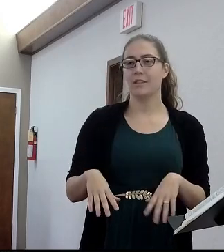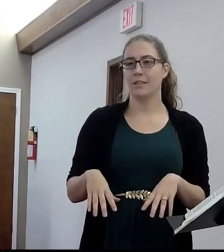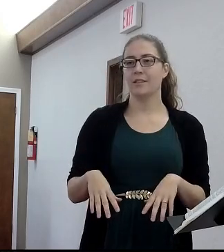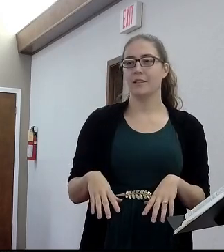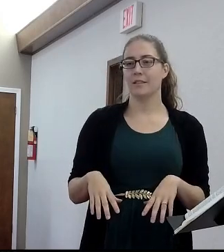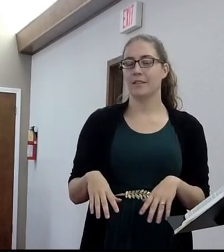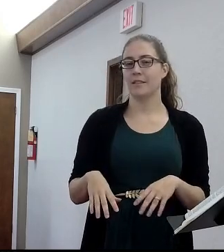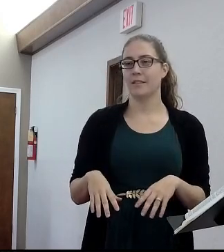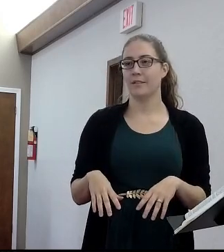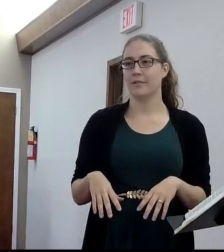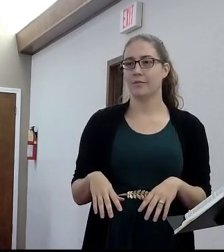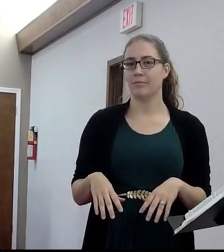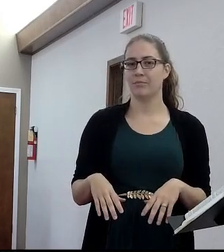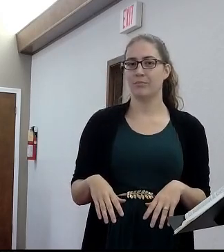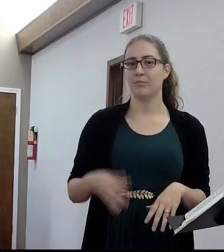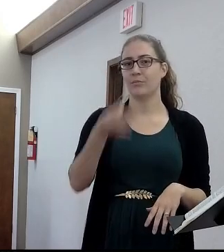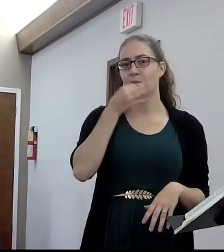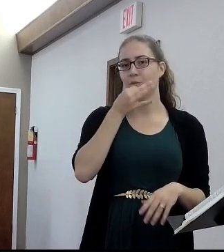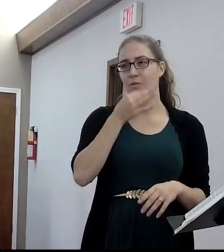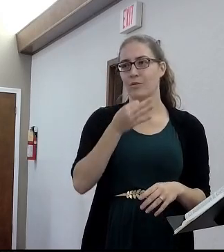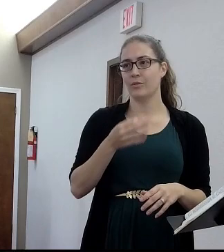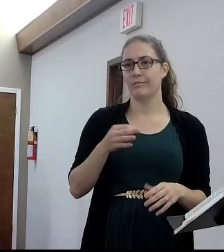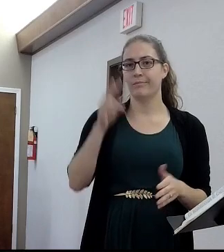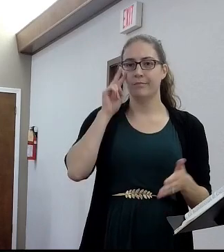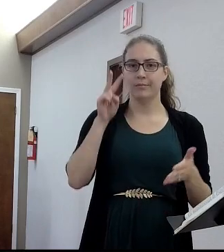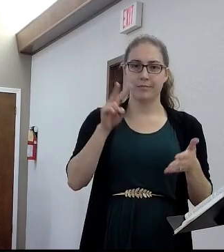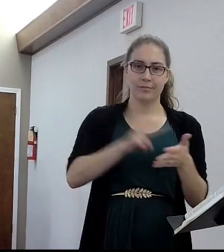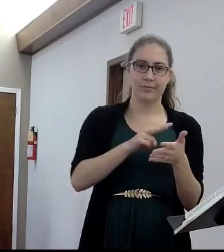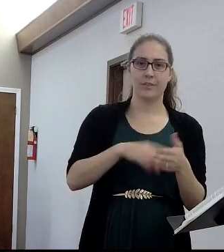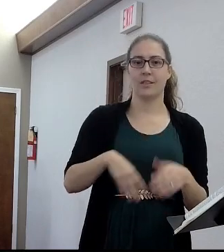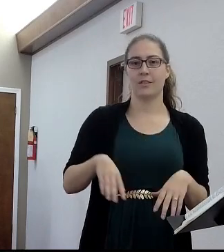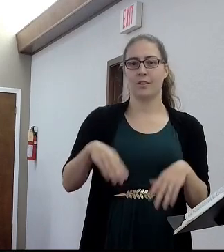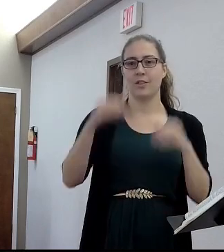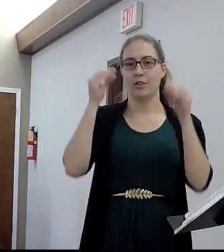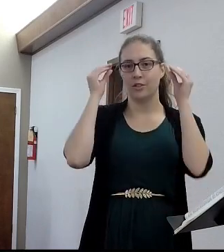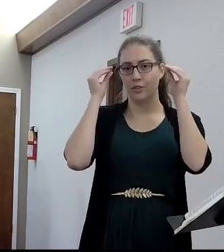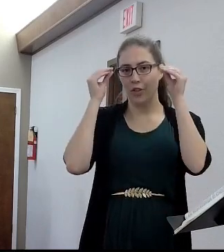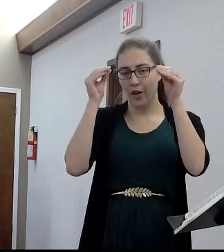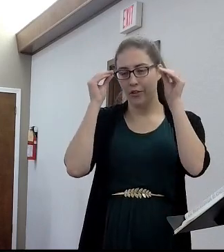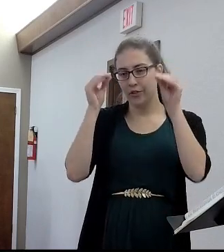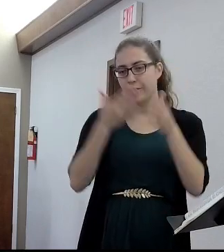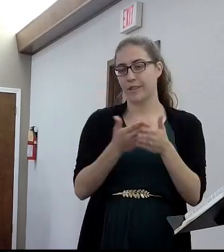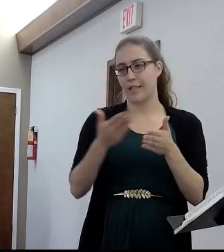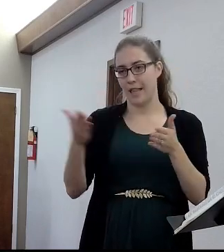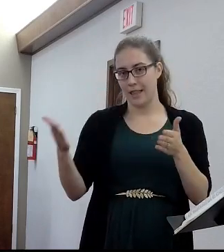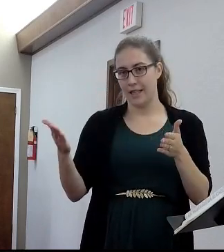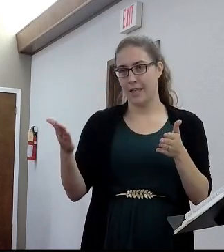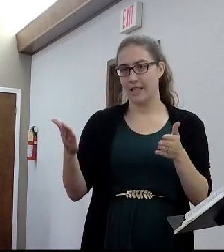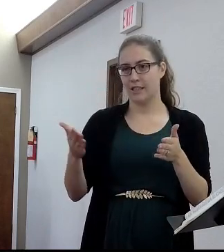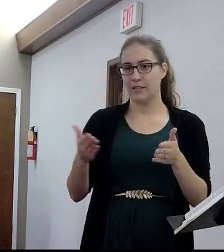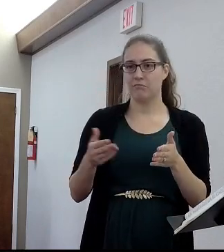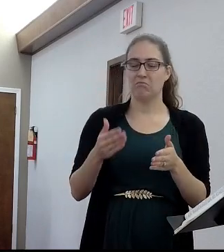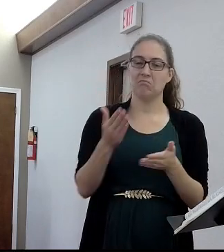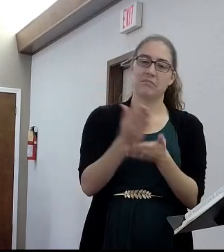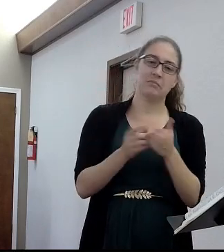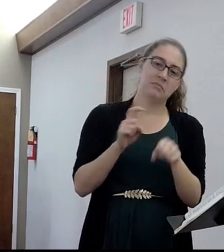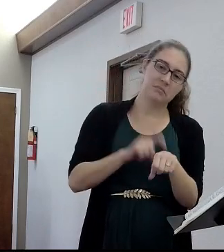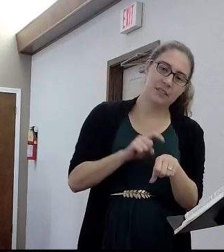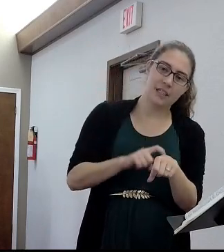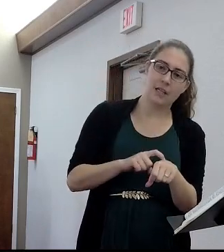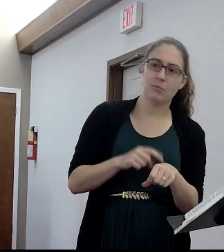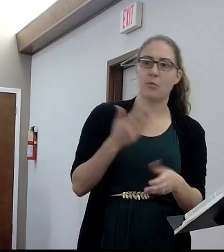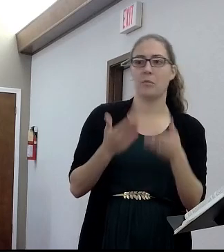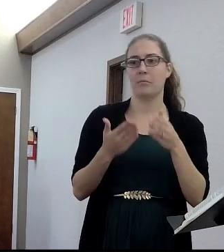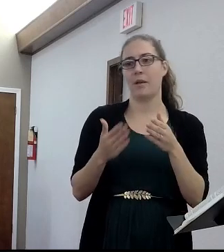then, I don't know, we'll either go into some doctrinal things for a season here in Sunday school, or we will move into another book. I don't know. For whatever reason, this morning,